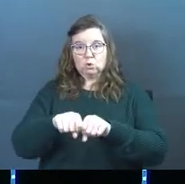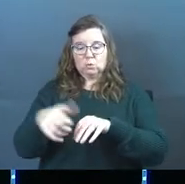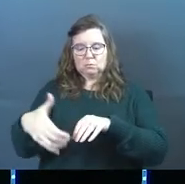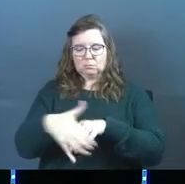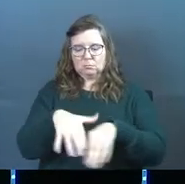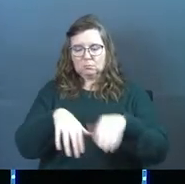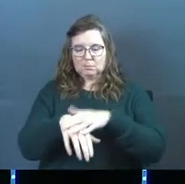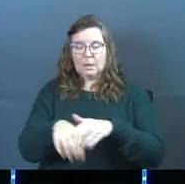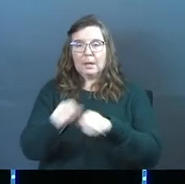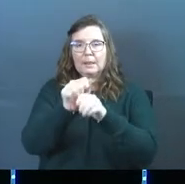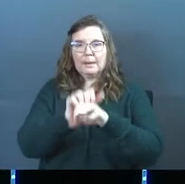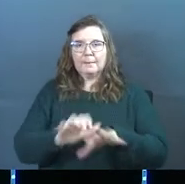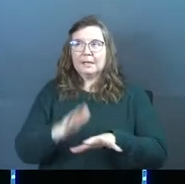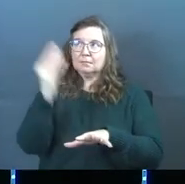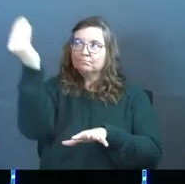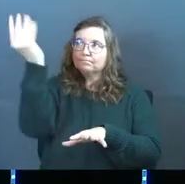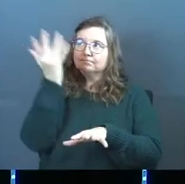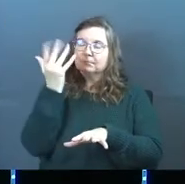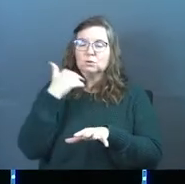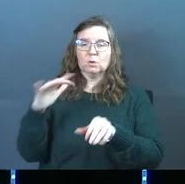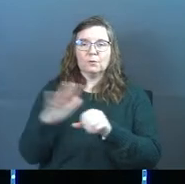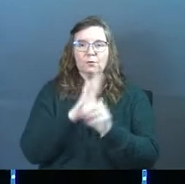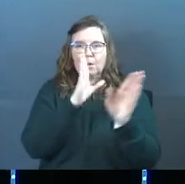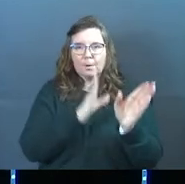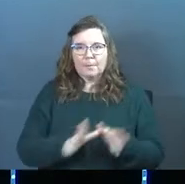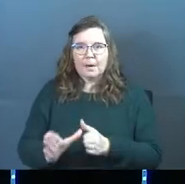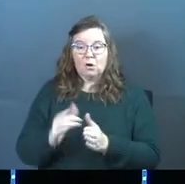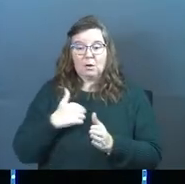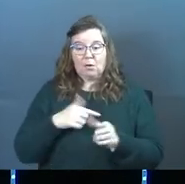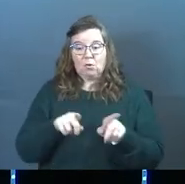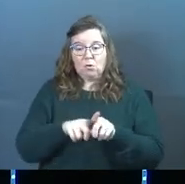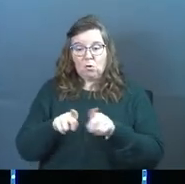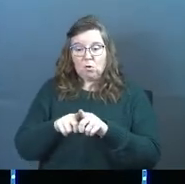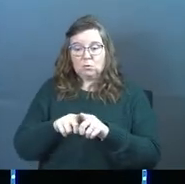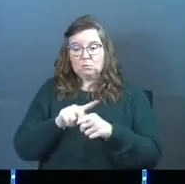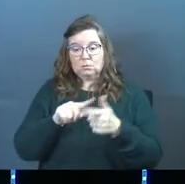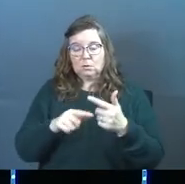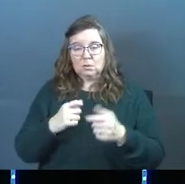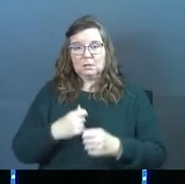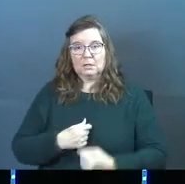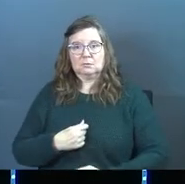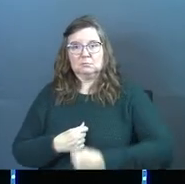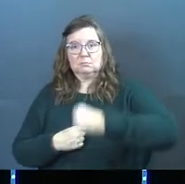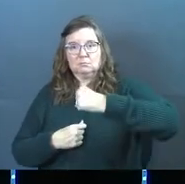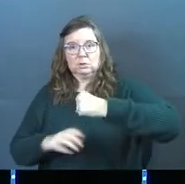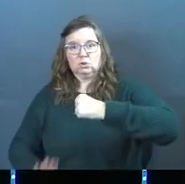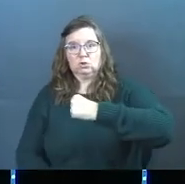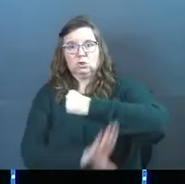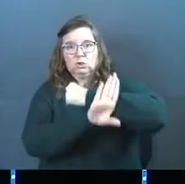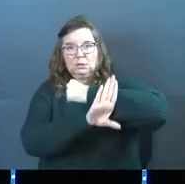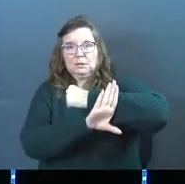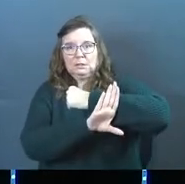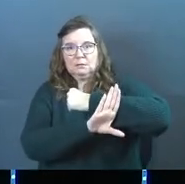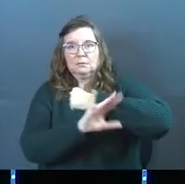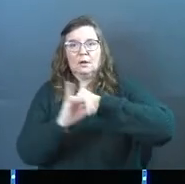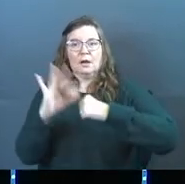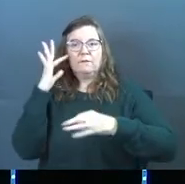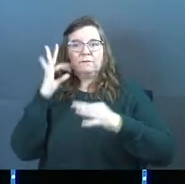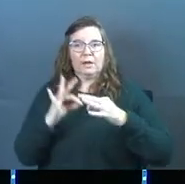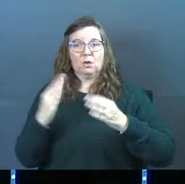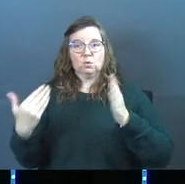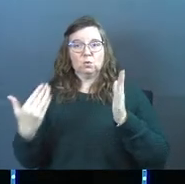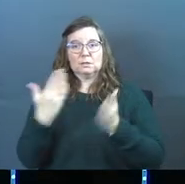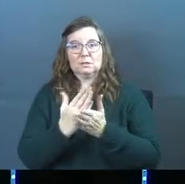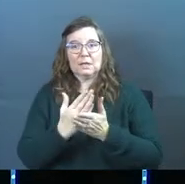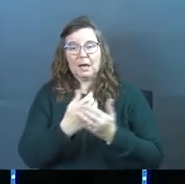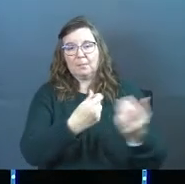on the piece that comes from the good news so that you will be fully prepared. And in addition to all of these, hold up the shield of faith to stop the fiery arrows of the devil.